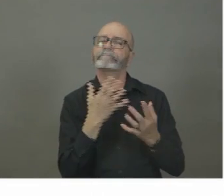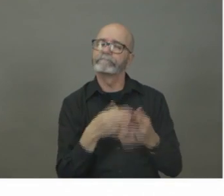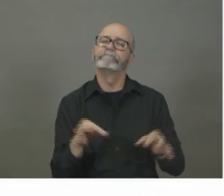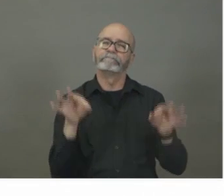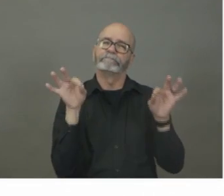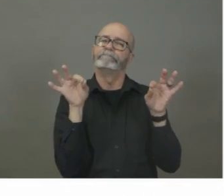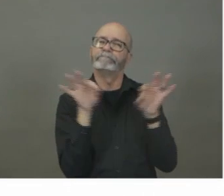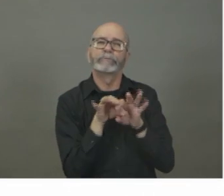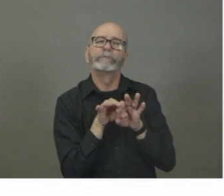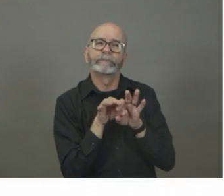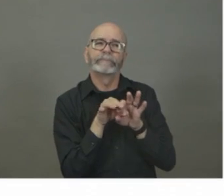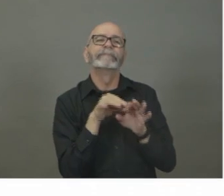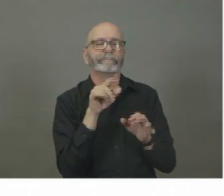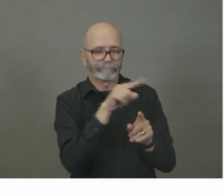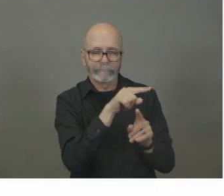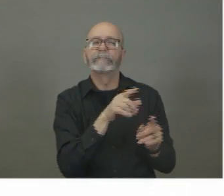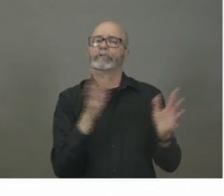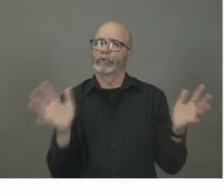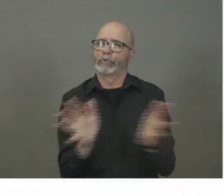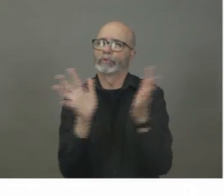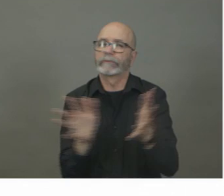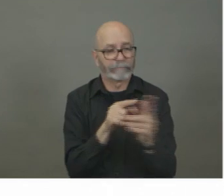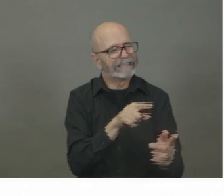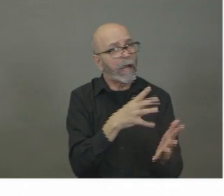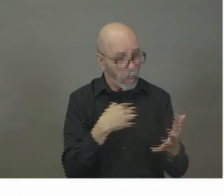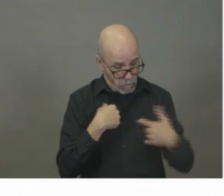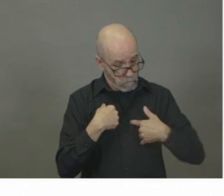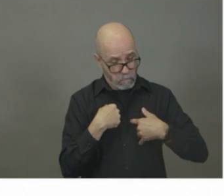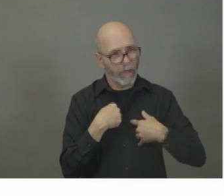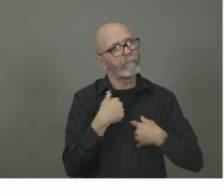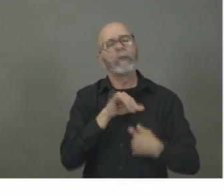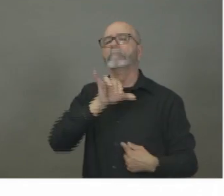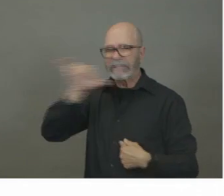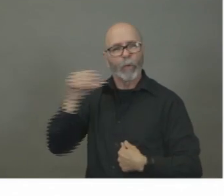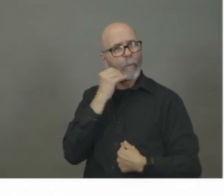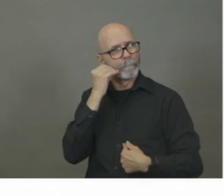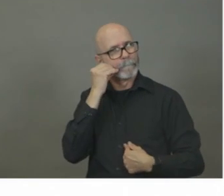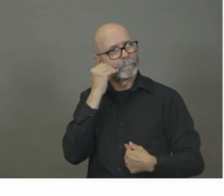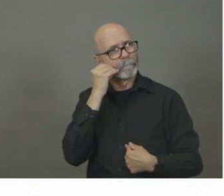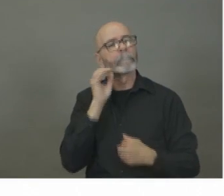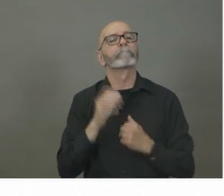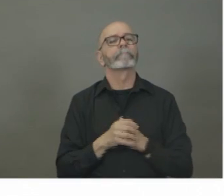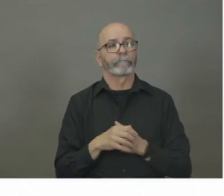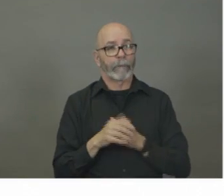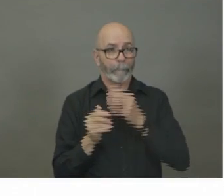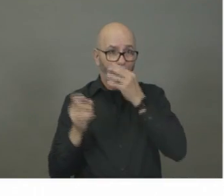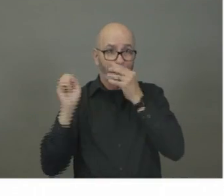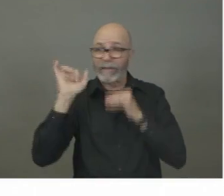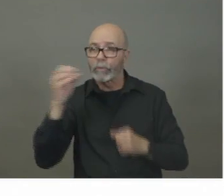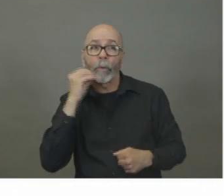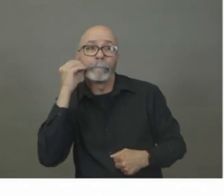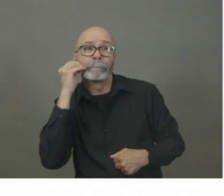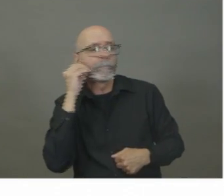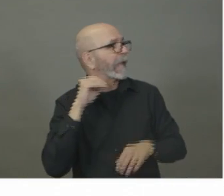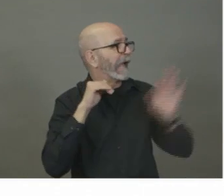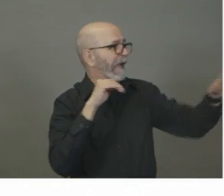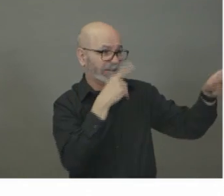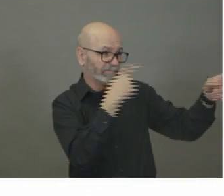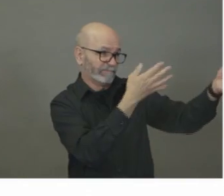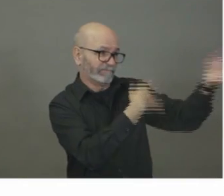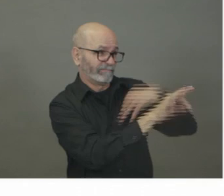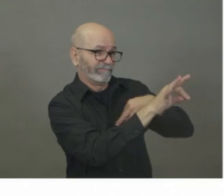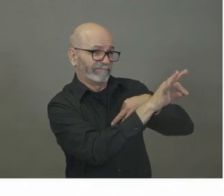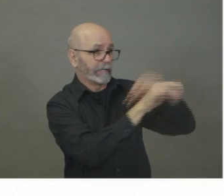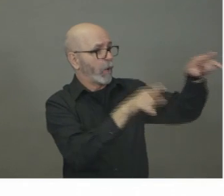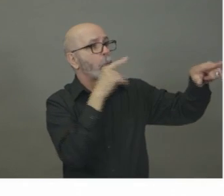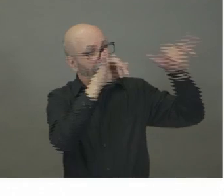and we're ramping up to ensure that we have the appropriate staff levels to be able to deliver the services that we have a